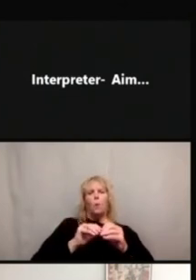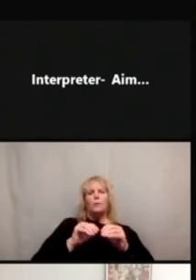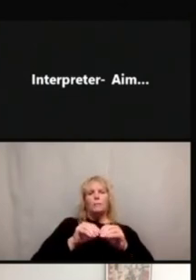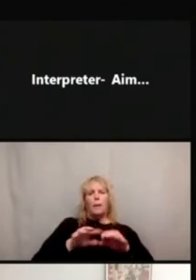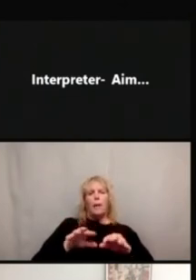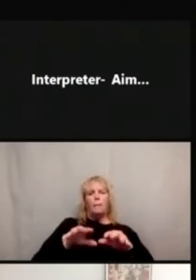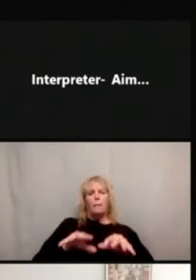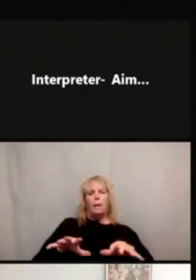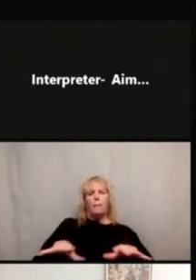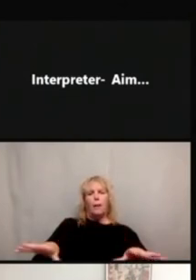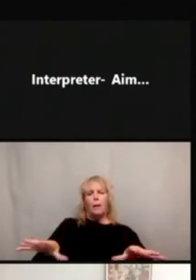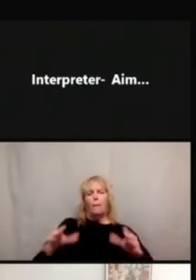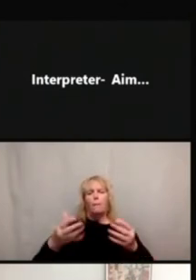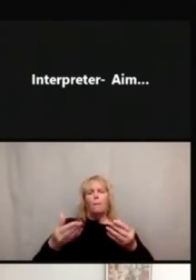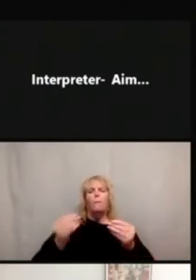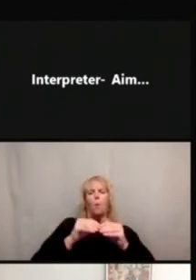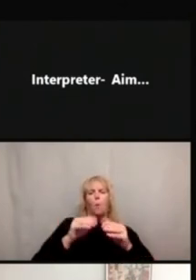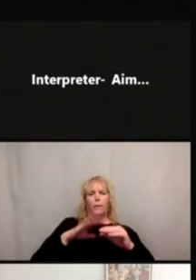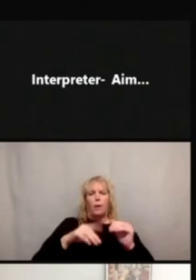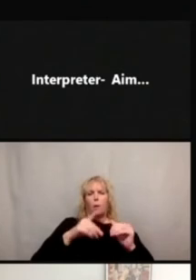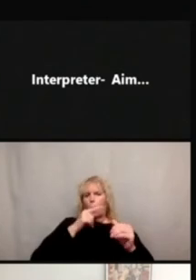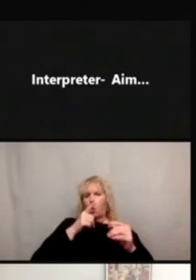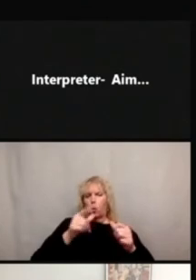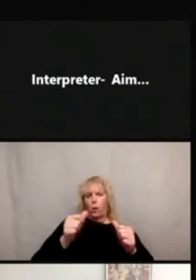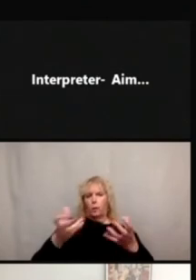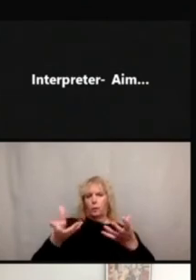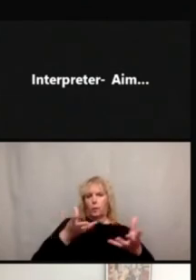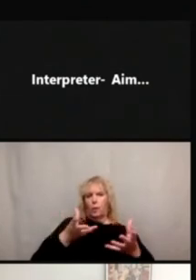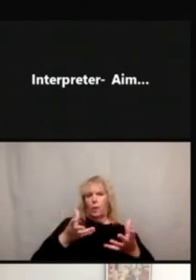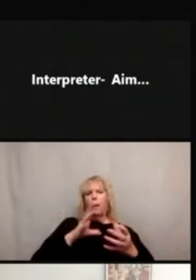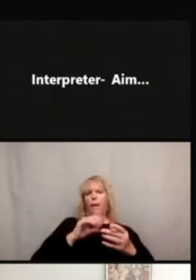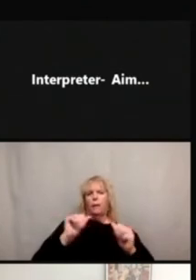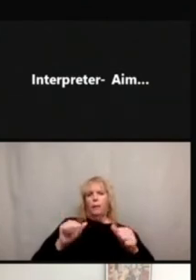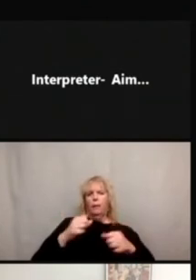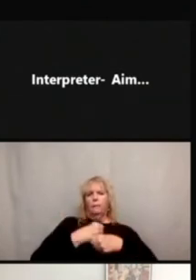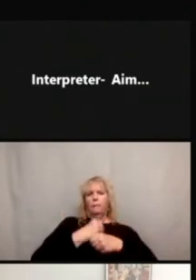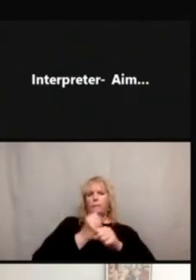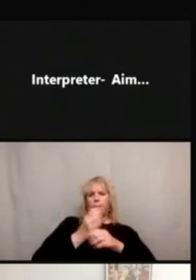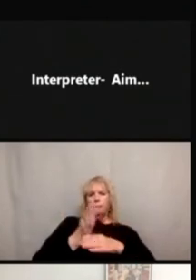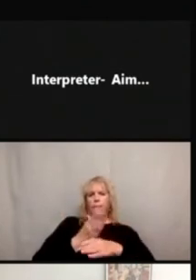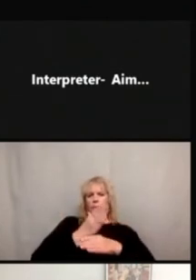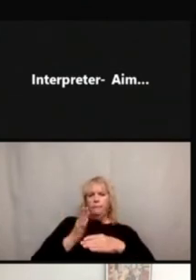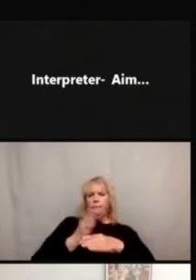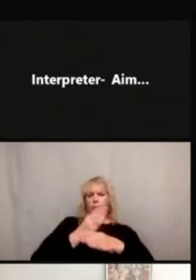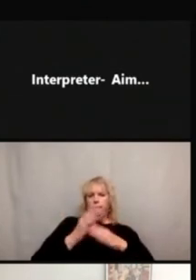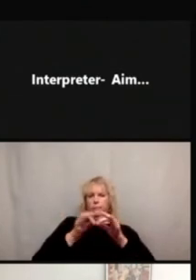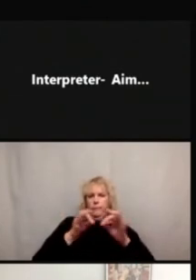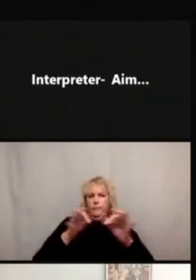who you're talking to and creates a shared language around what you're trying to say as well.